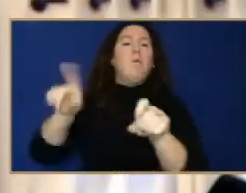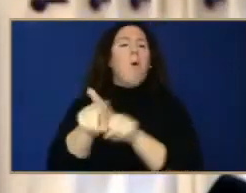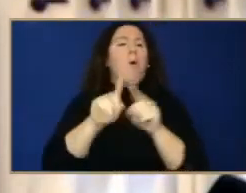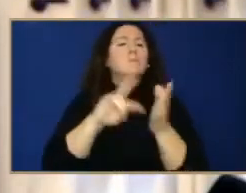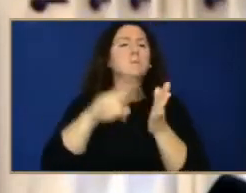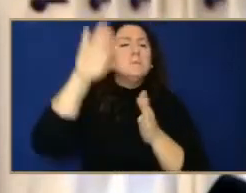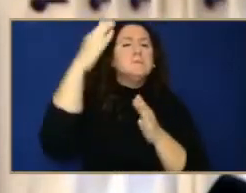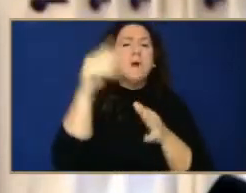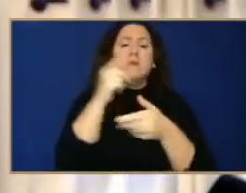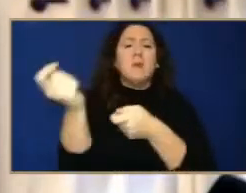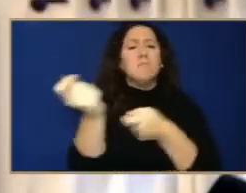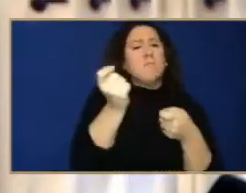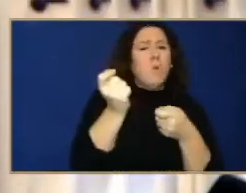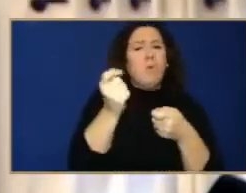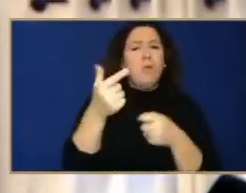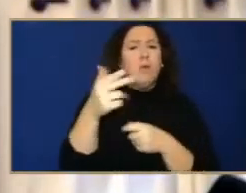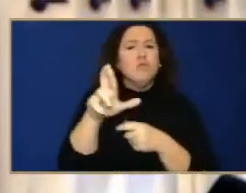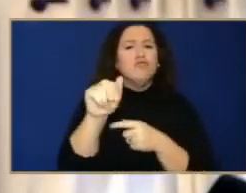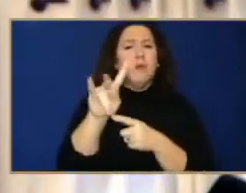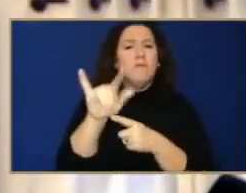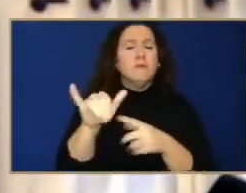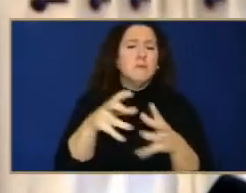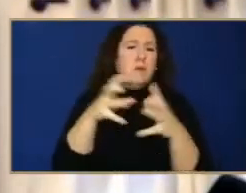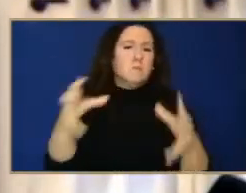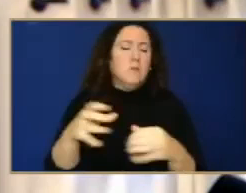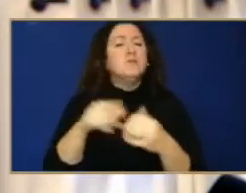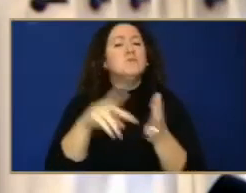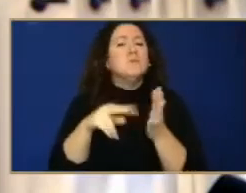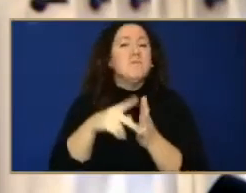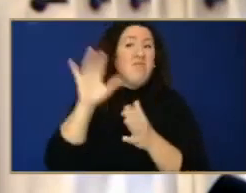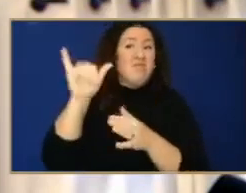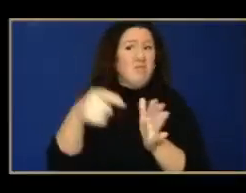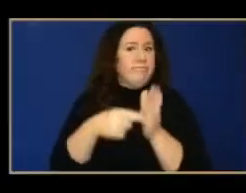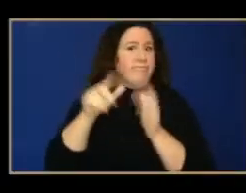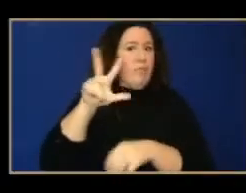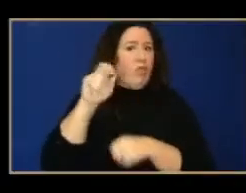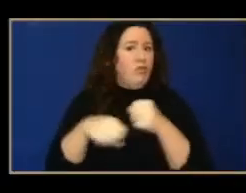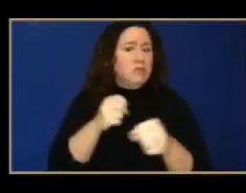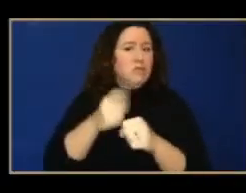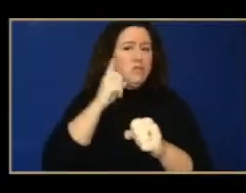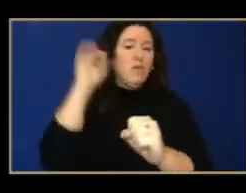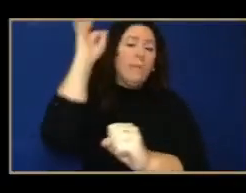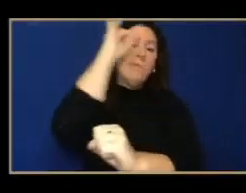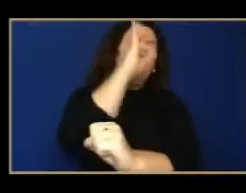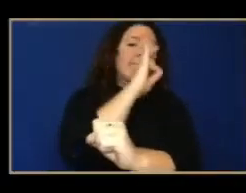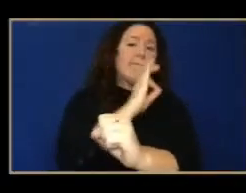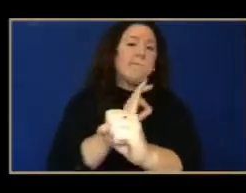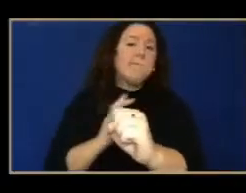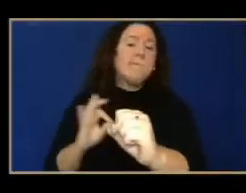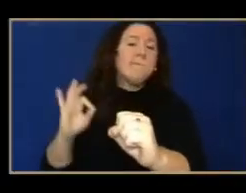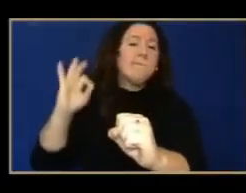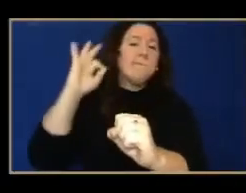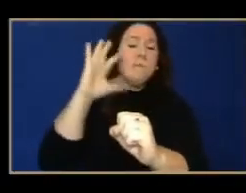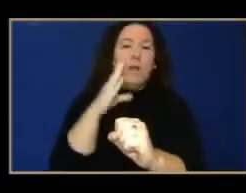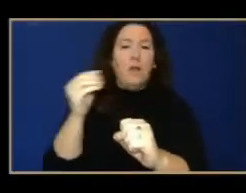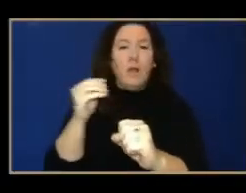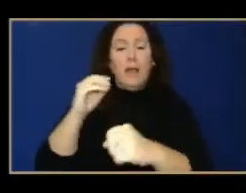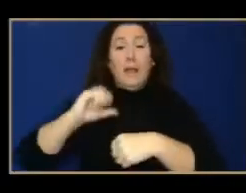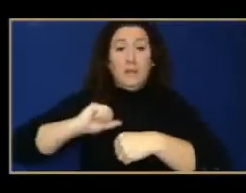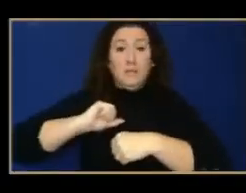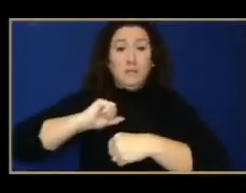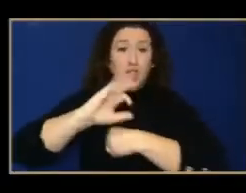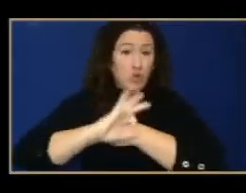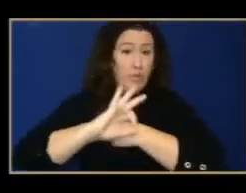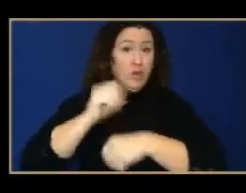And so Saturn is quite a bit slower. So takes 30 years to go around the sun when Jupiter takes 12 years. So every 20 years, Saturn is going to